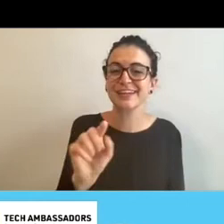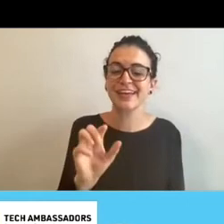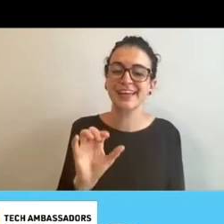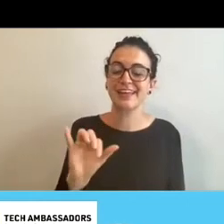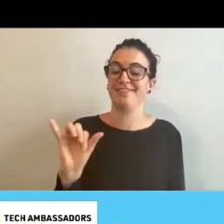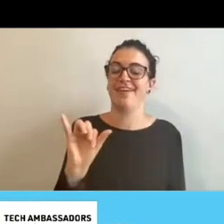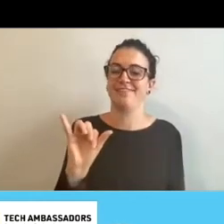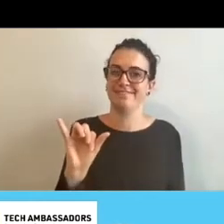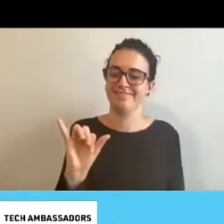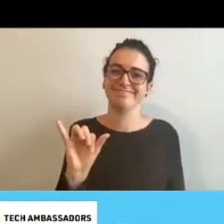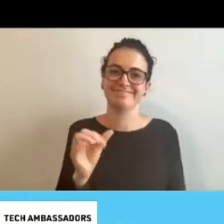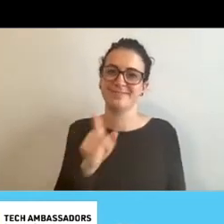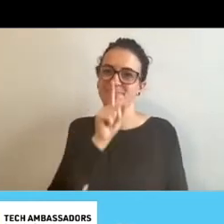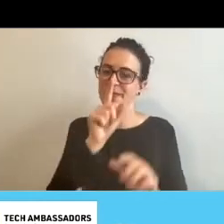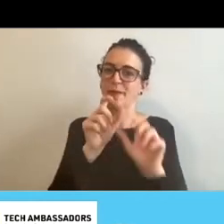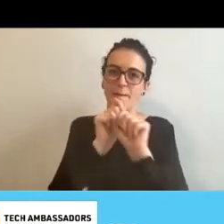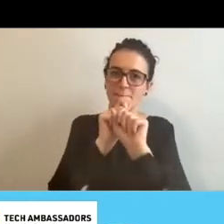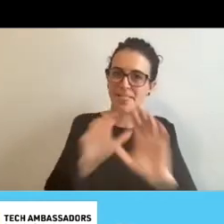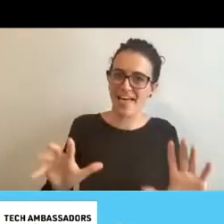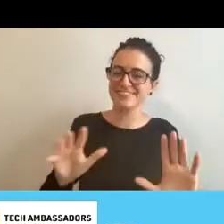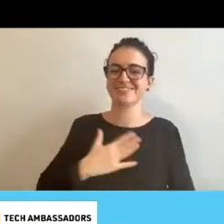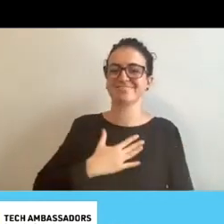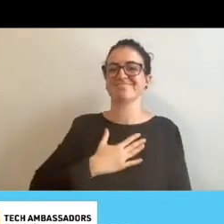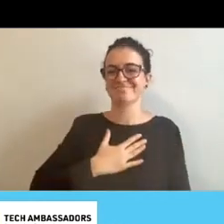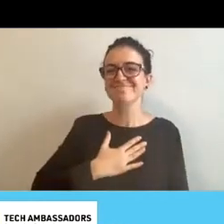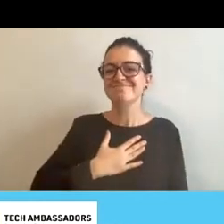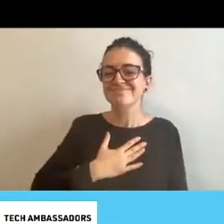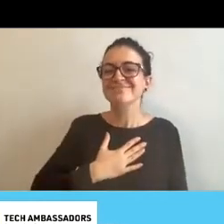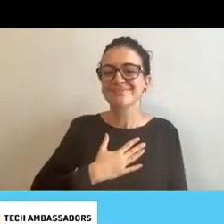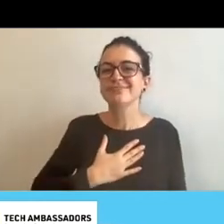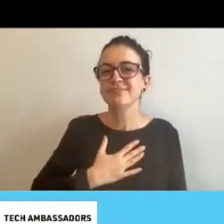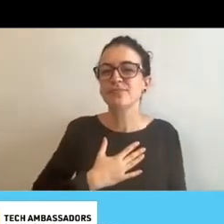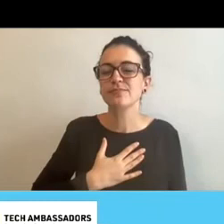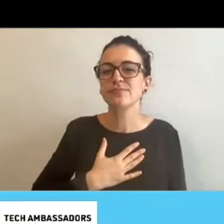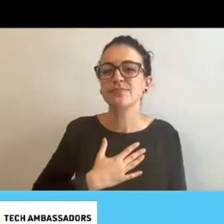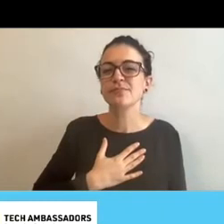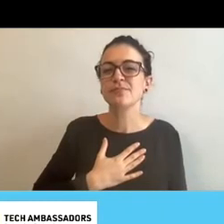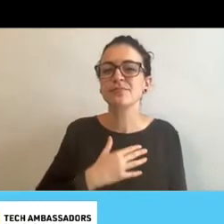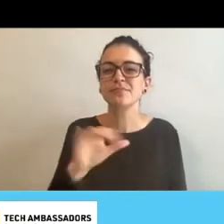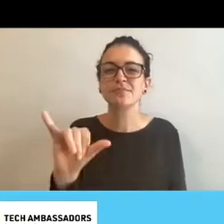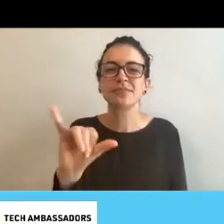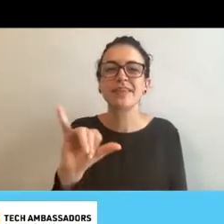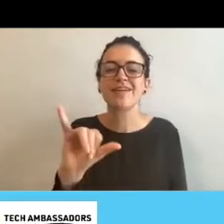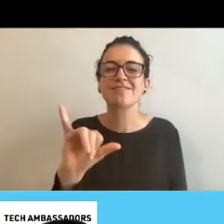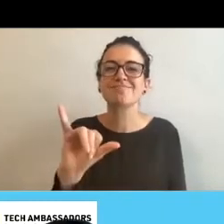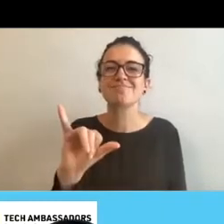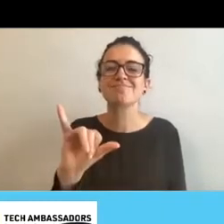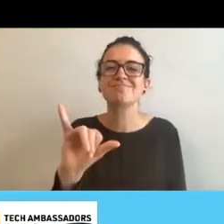blessing and a, just like, I'm